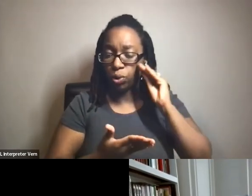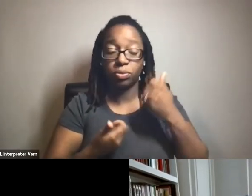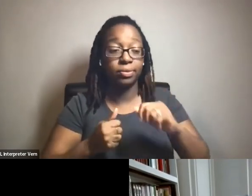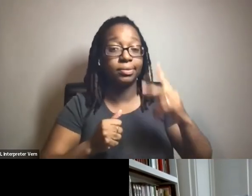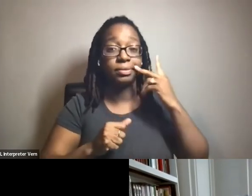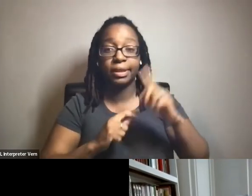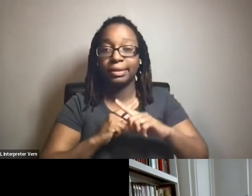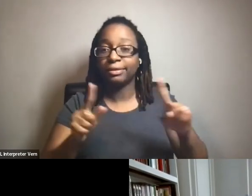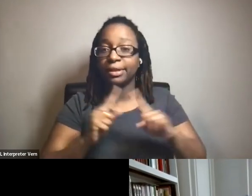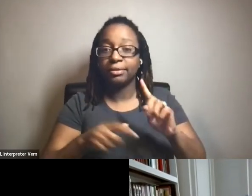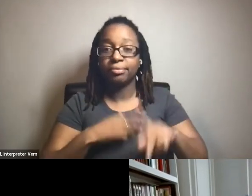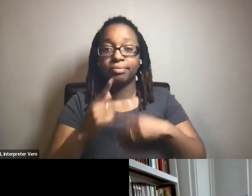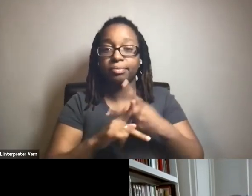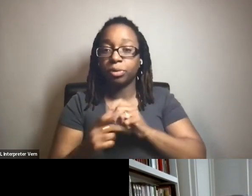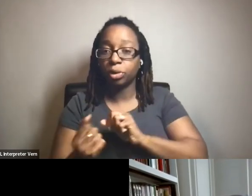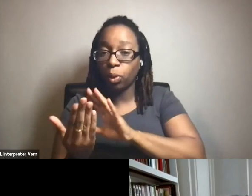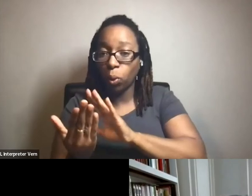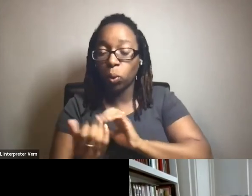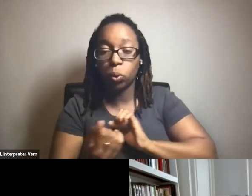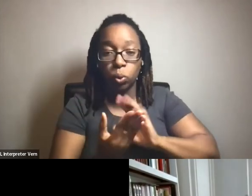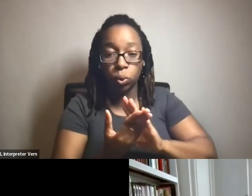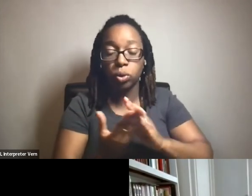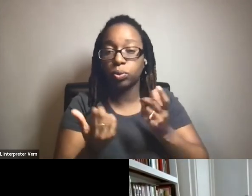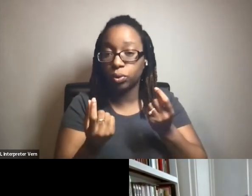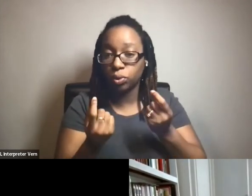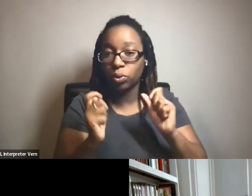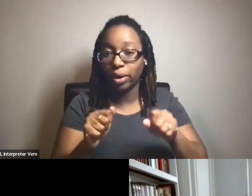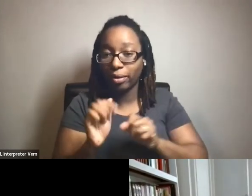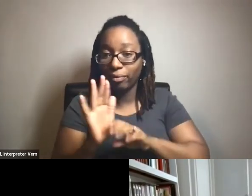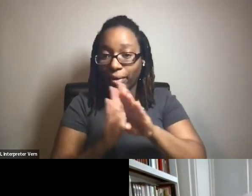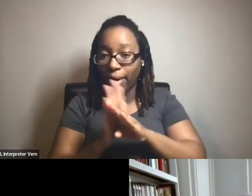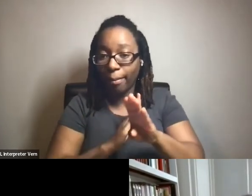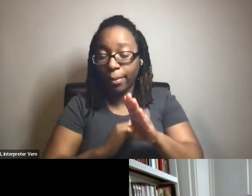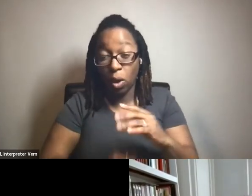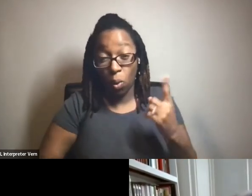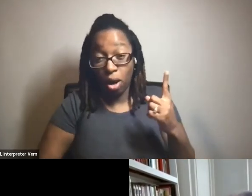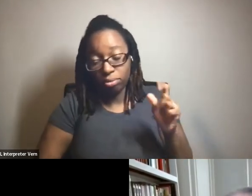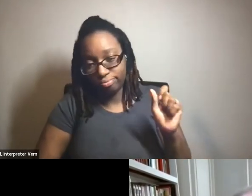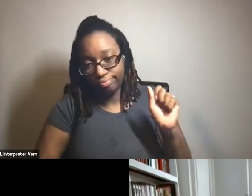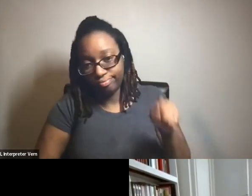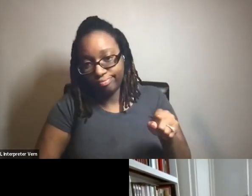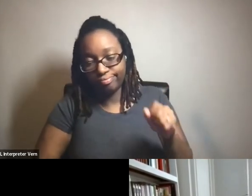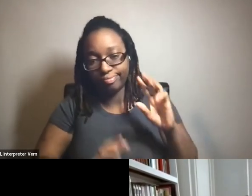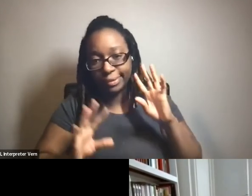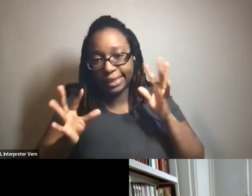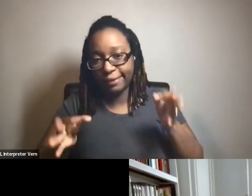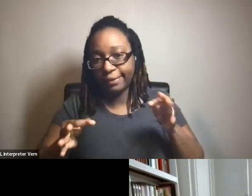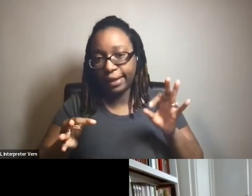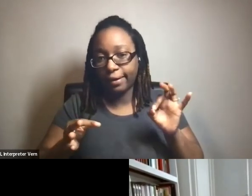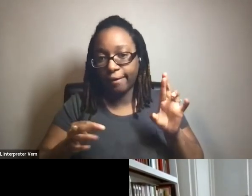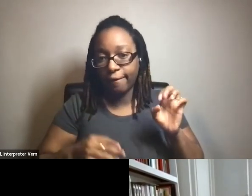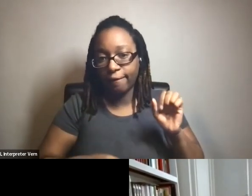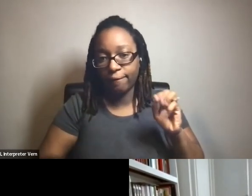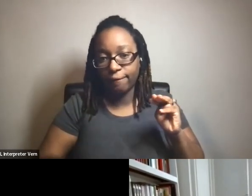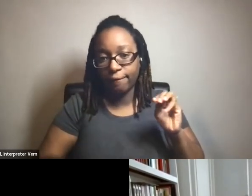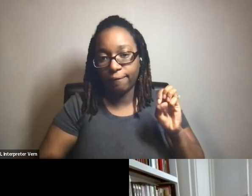outputs that we can develop. And, uh, I think one of them is certainly, uh, a framework that would